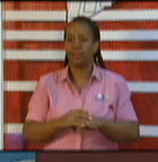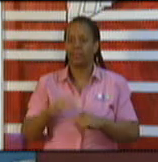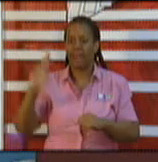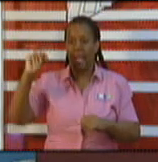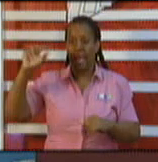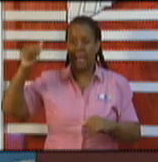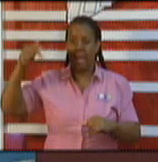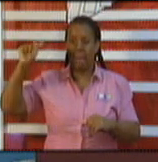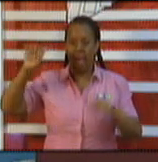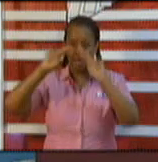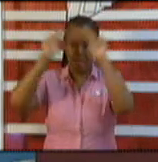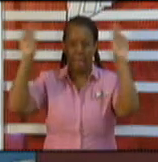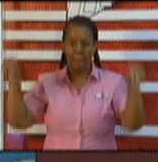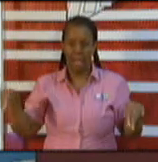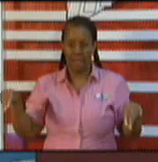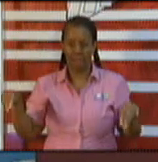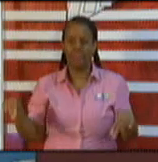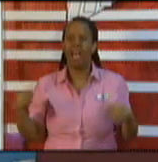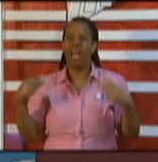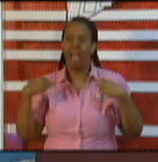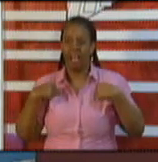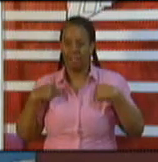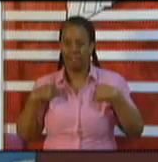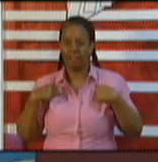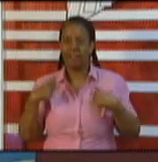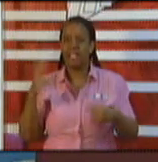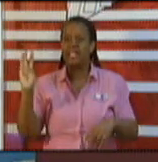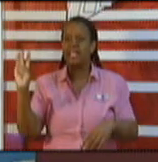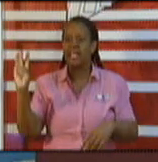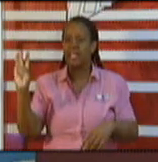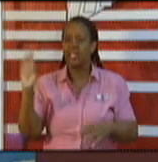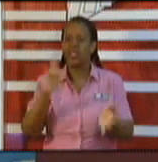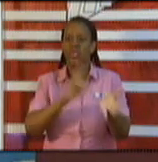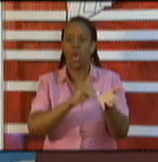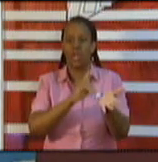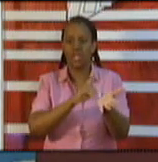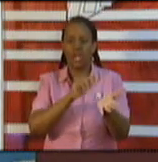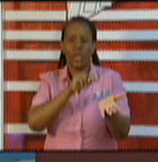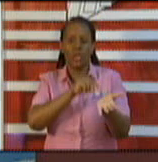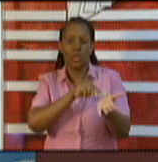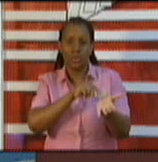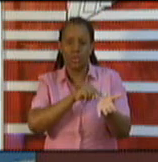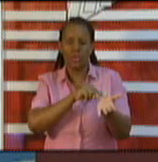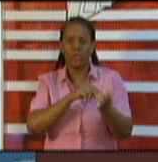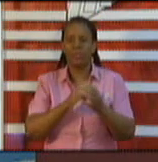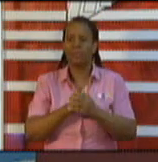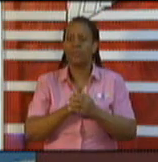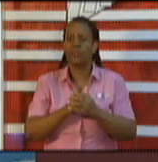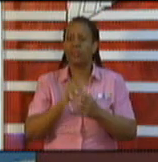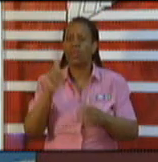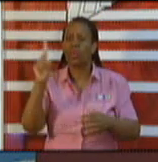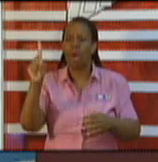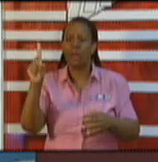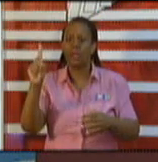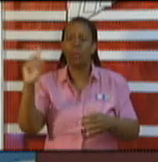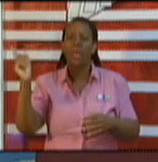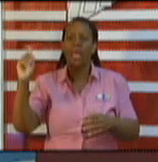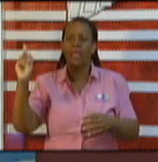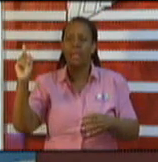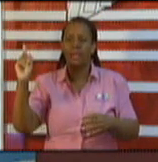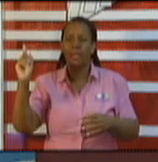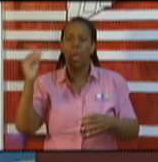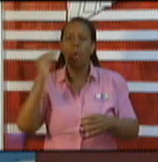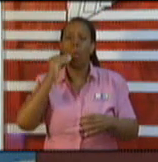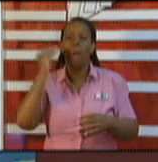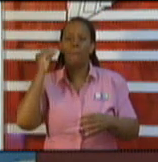individuals. Hummer Football, we are now only one individual at that facility. In the UE-Canada Hall,